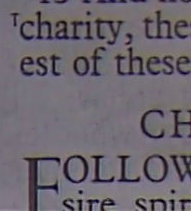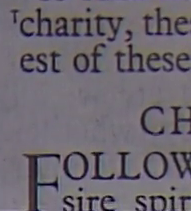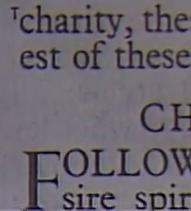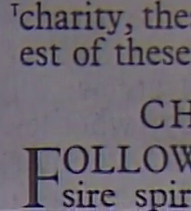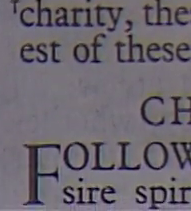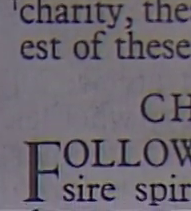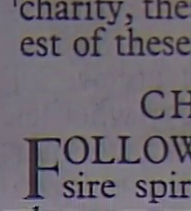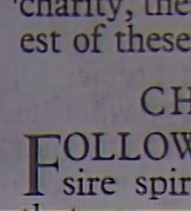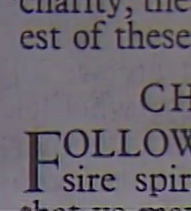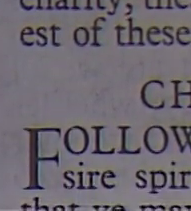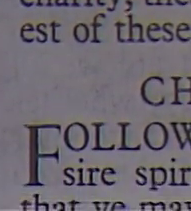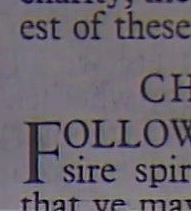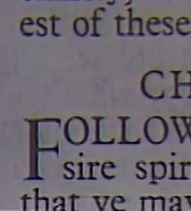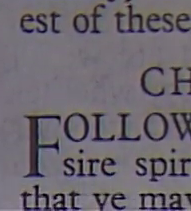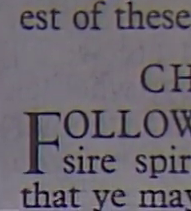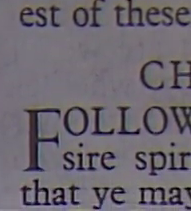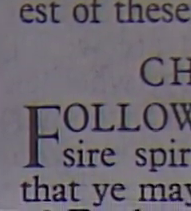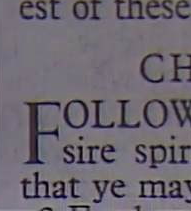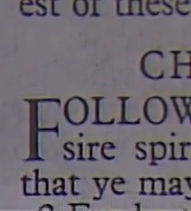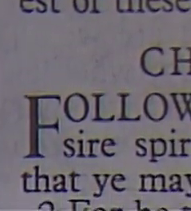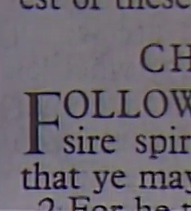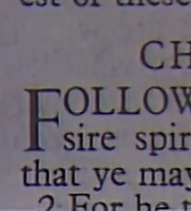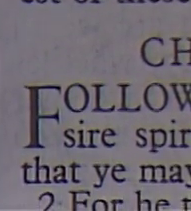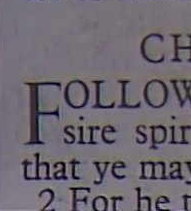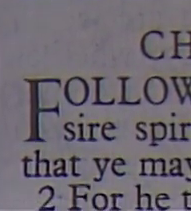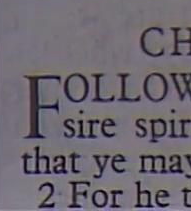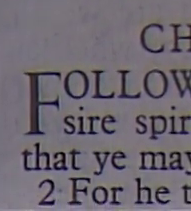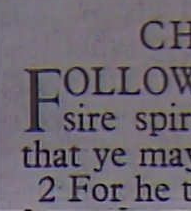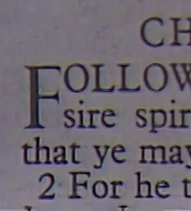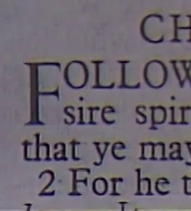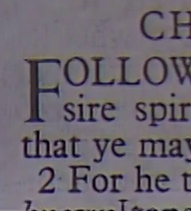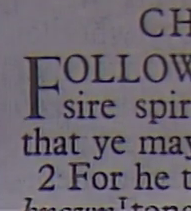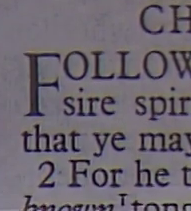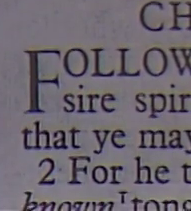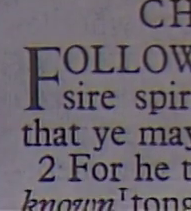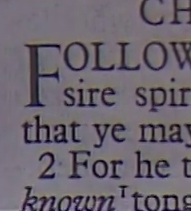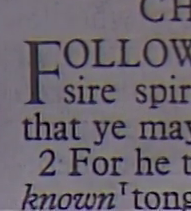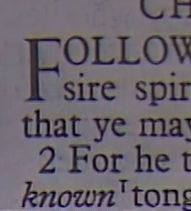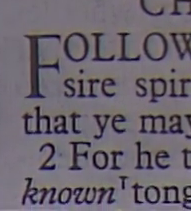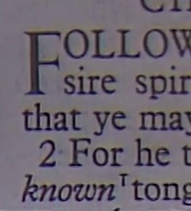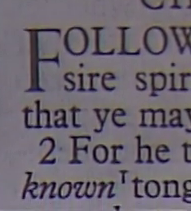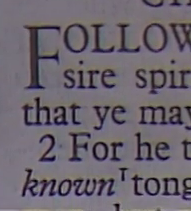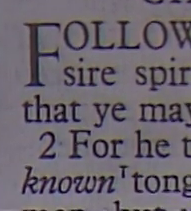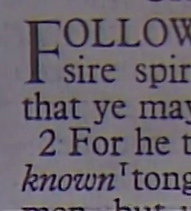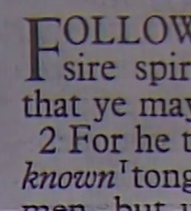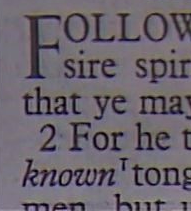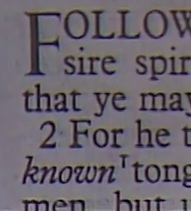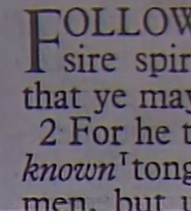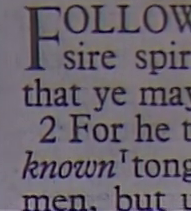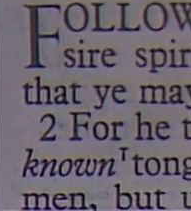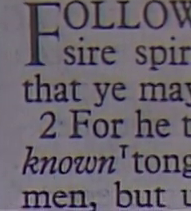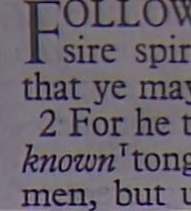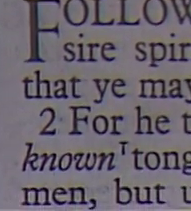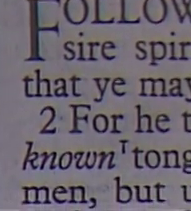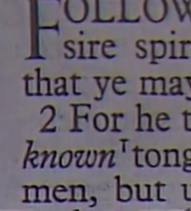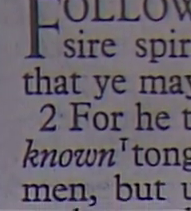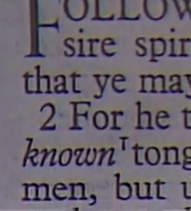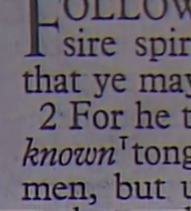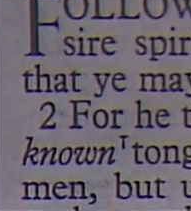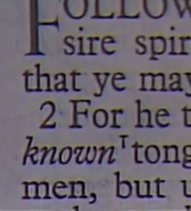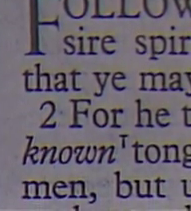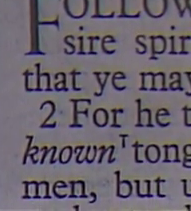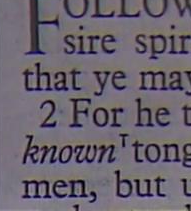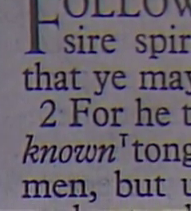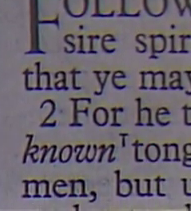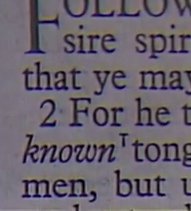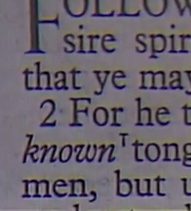to face Now I know in part But then shall I know Even as also I am known And now abideth faith Hope love These